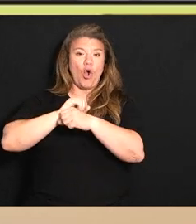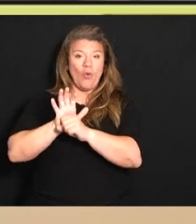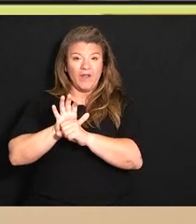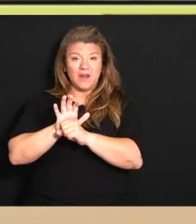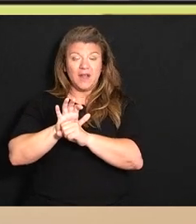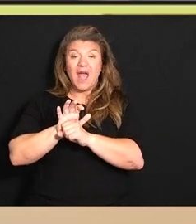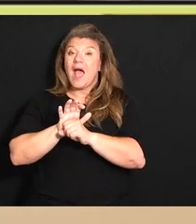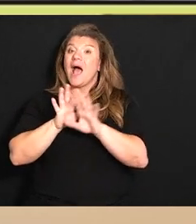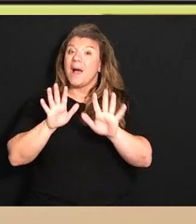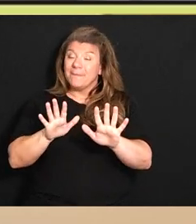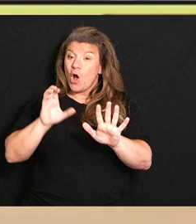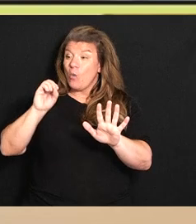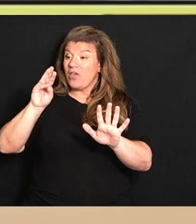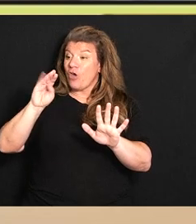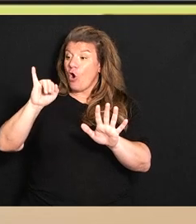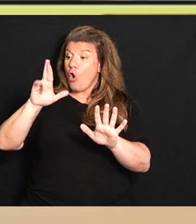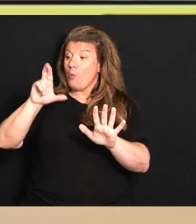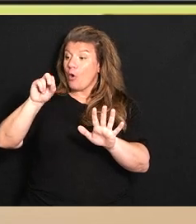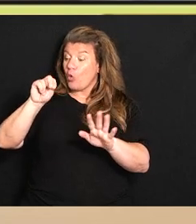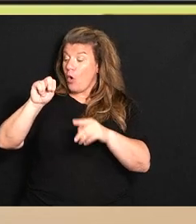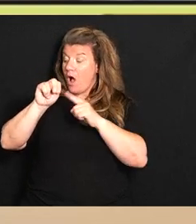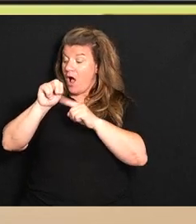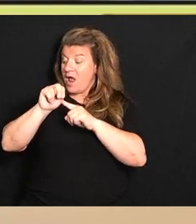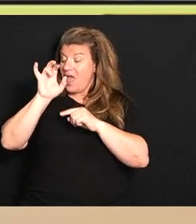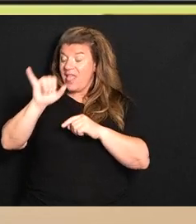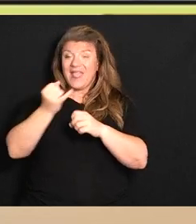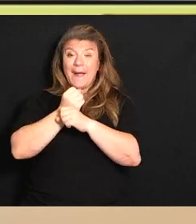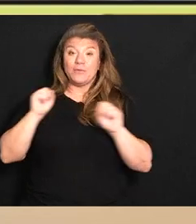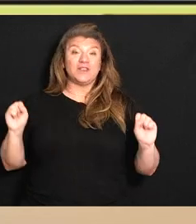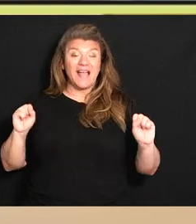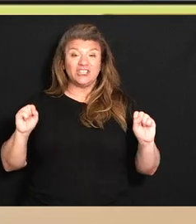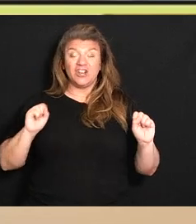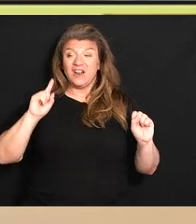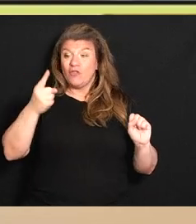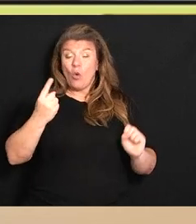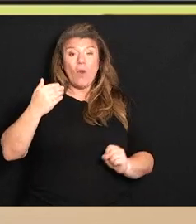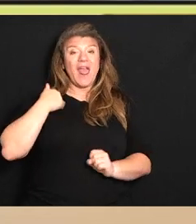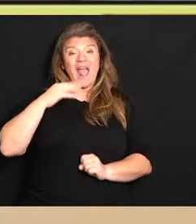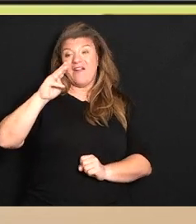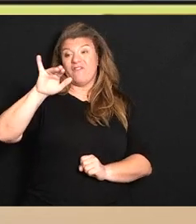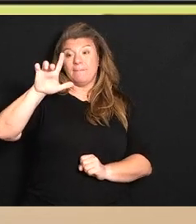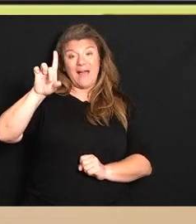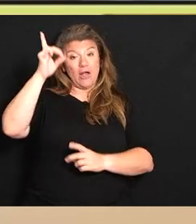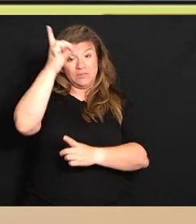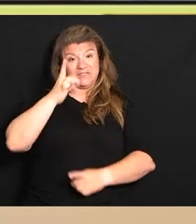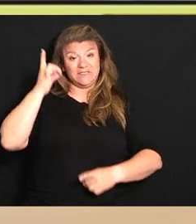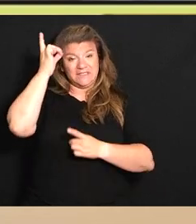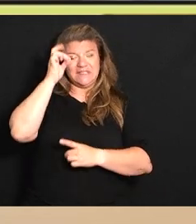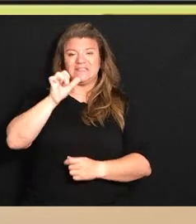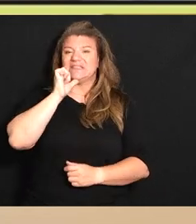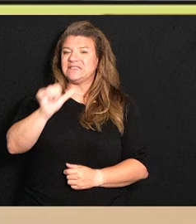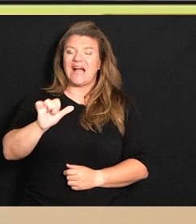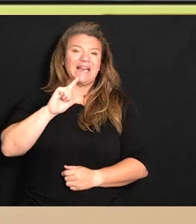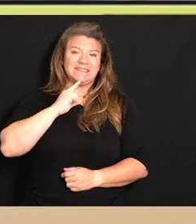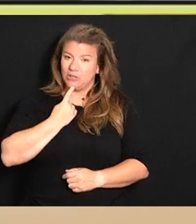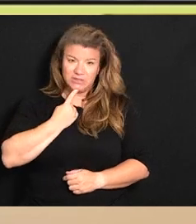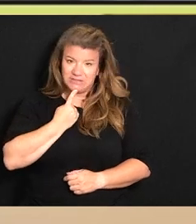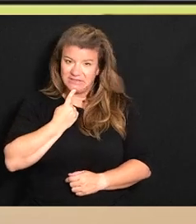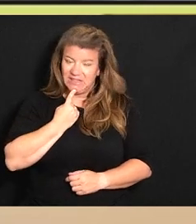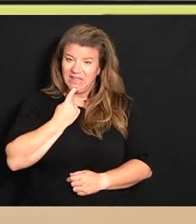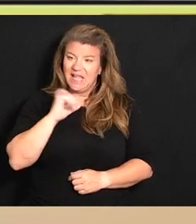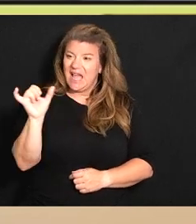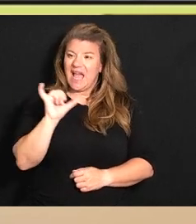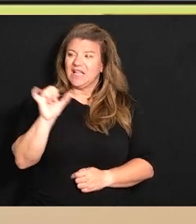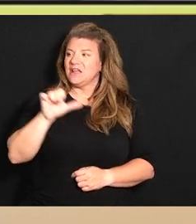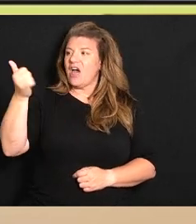with the Omicron variant that protection if you just have mild disease is not quite as significant as it was